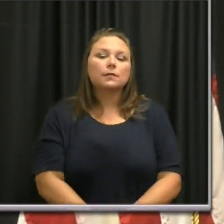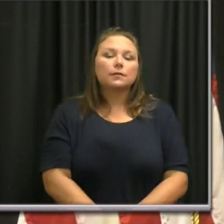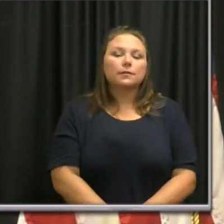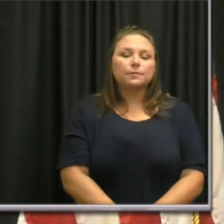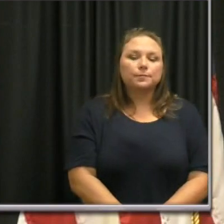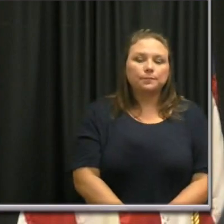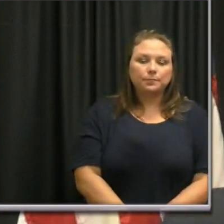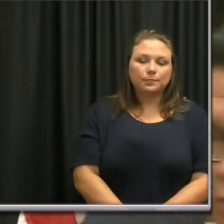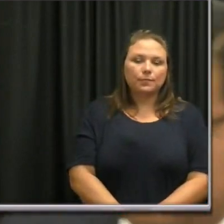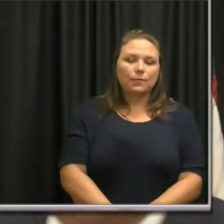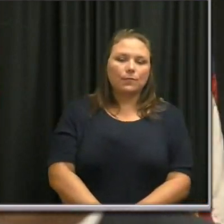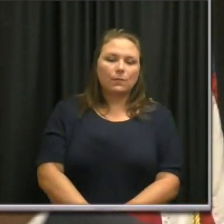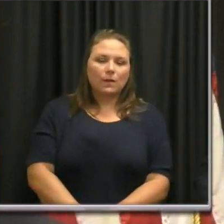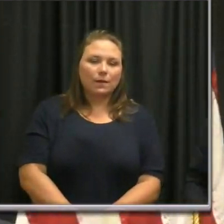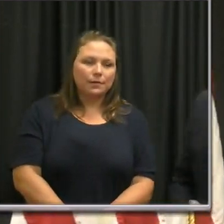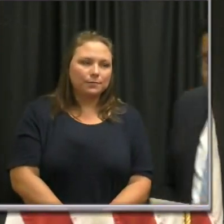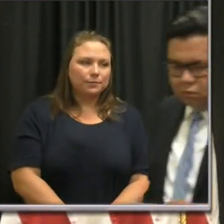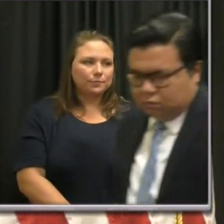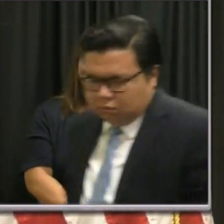Cooper.